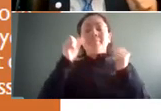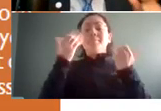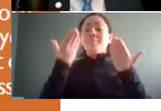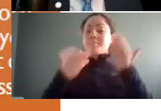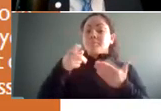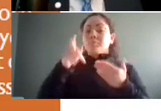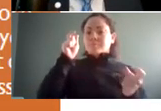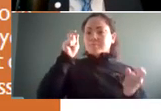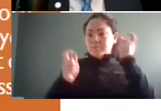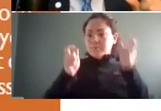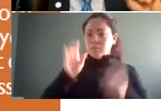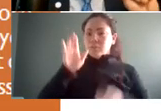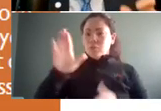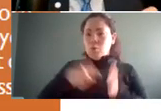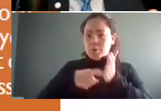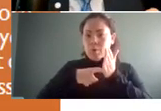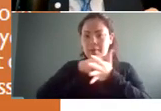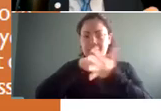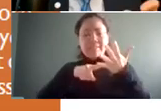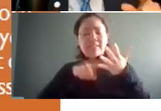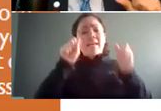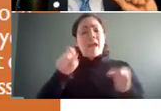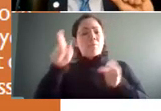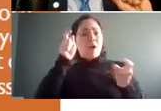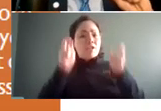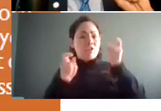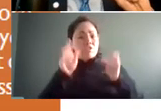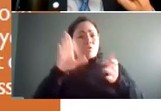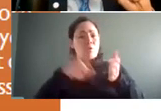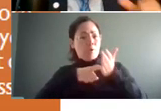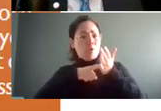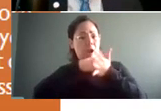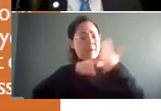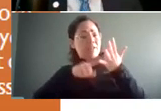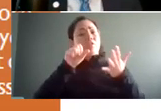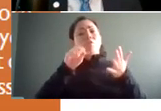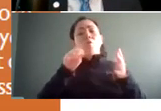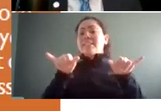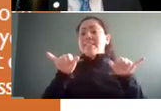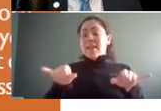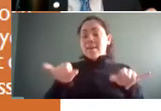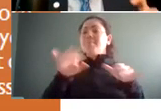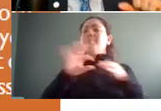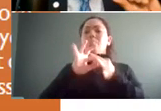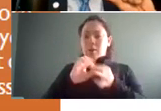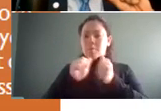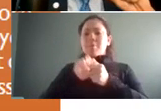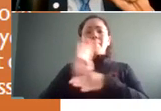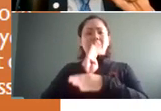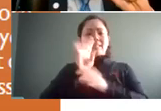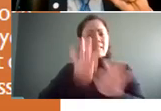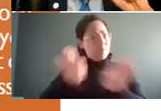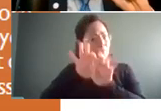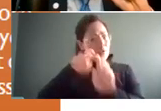your criteria okay can you adjust the criteria so that the it is still business related right um